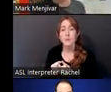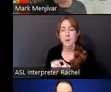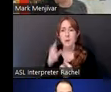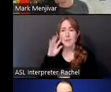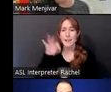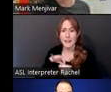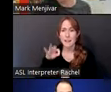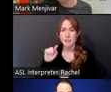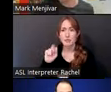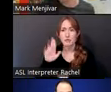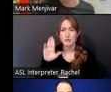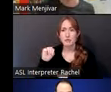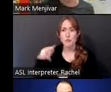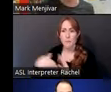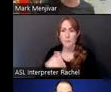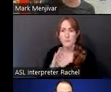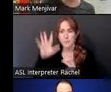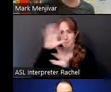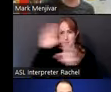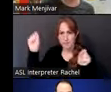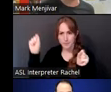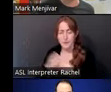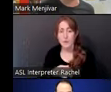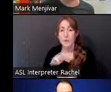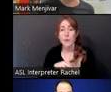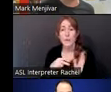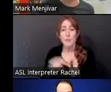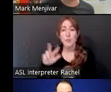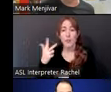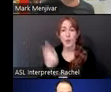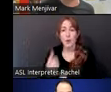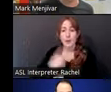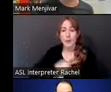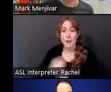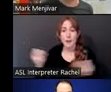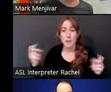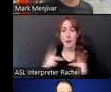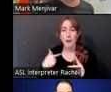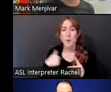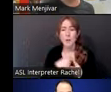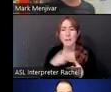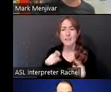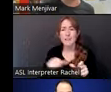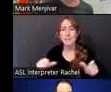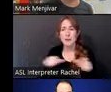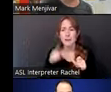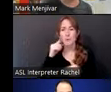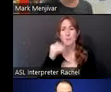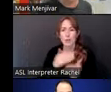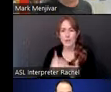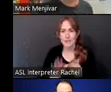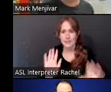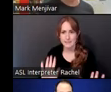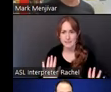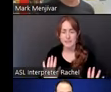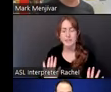came back together on the third day, we decided that what was needed more was space for processing. And so instead of doing the collaborative written